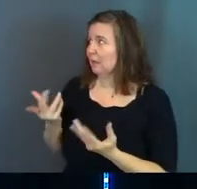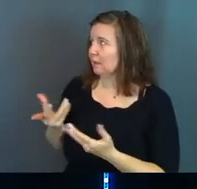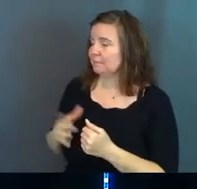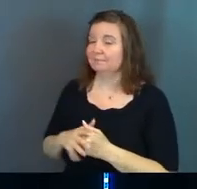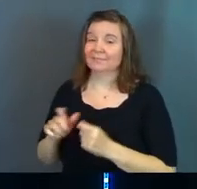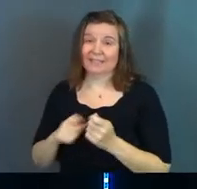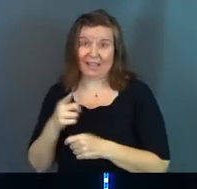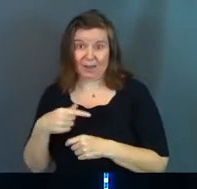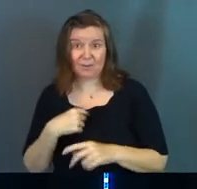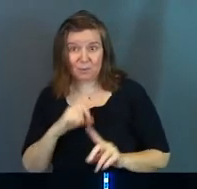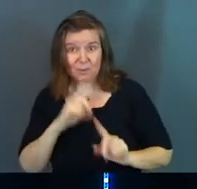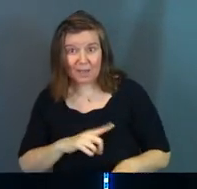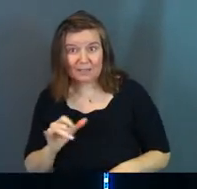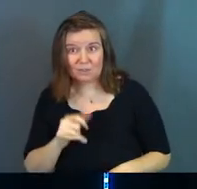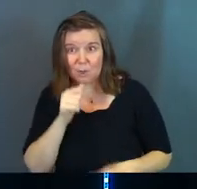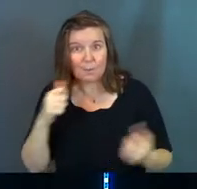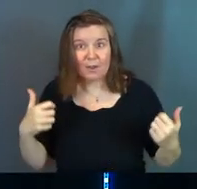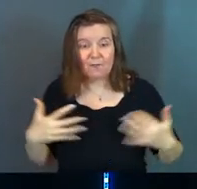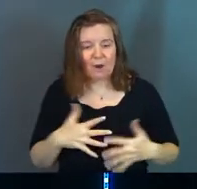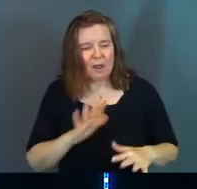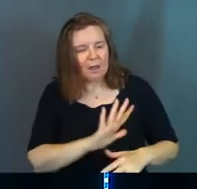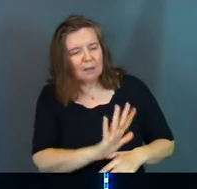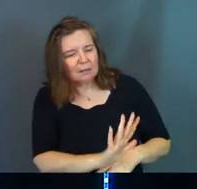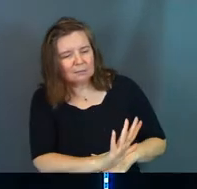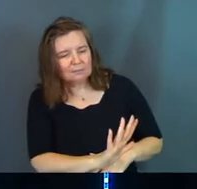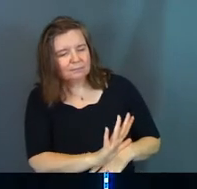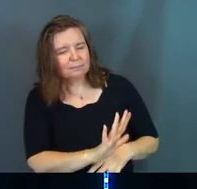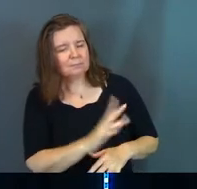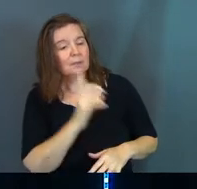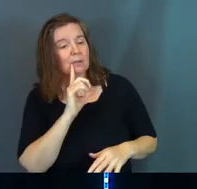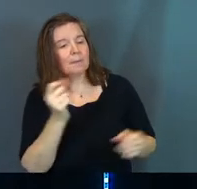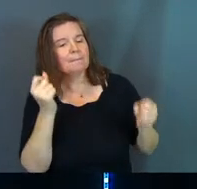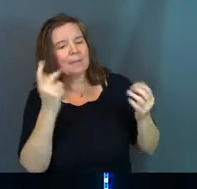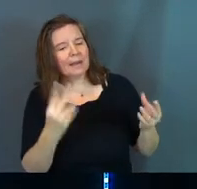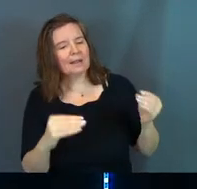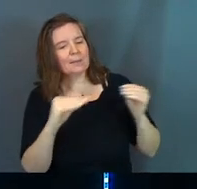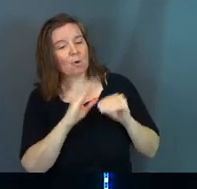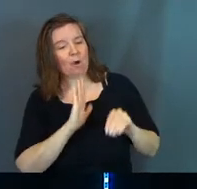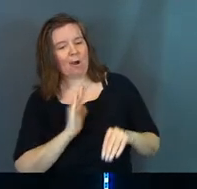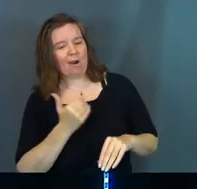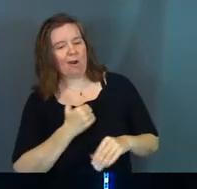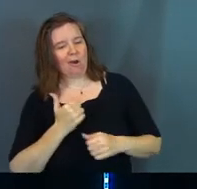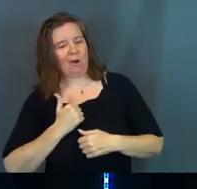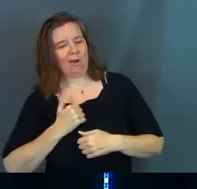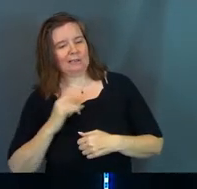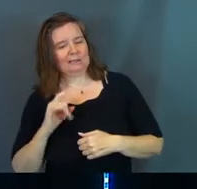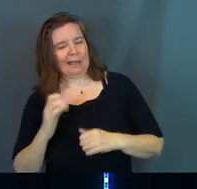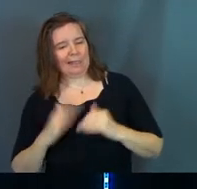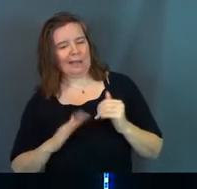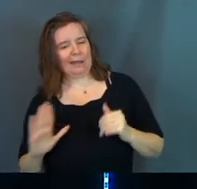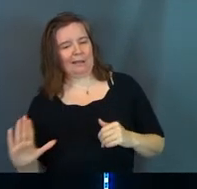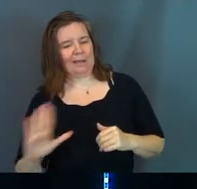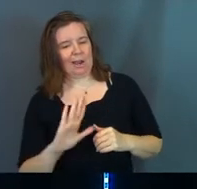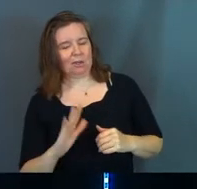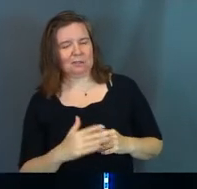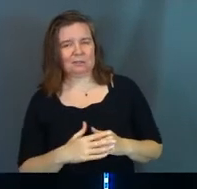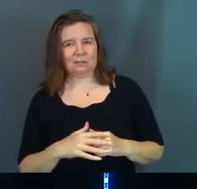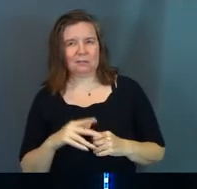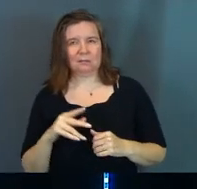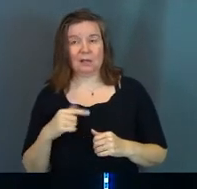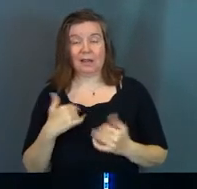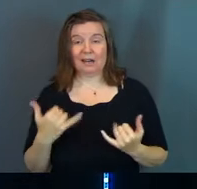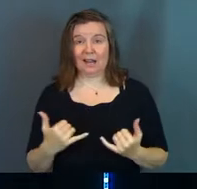That's exactly how you would have reacted. Don't be afraid, Elisha told him, for there are many more on our side than on theirs. And at this